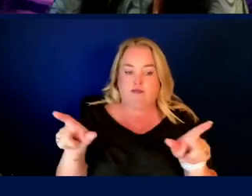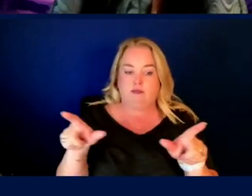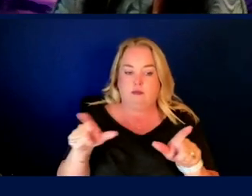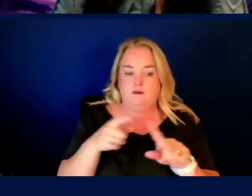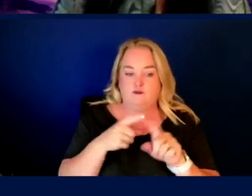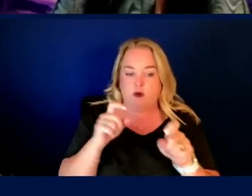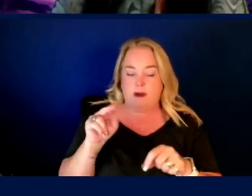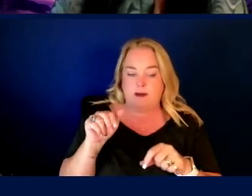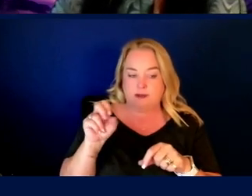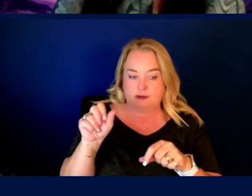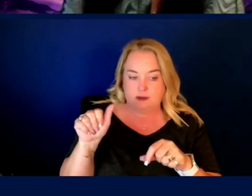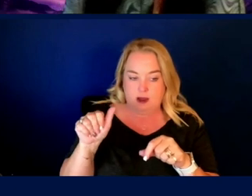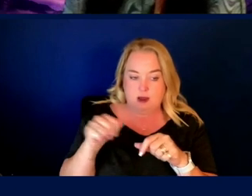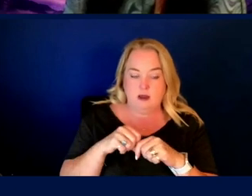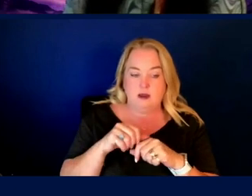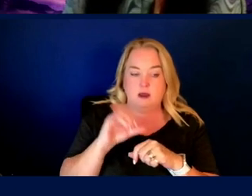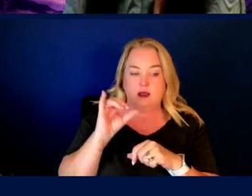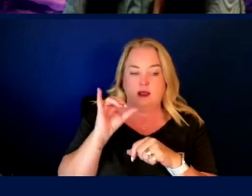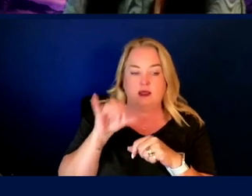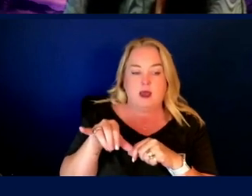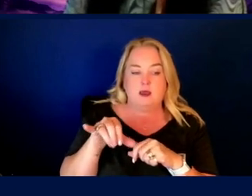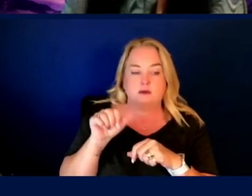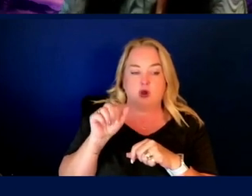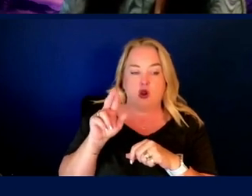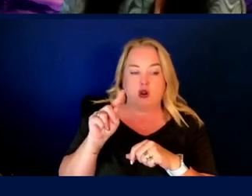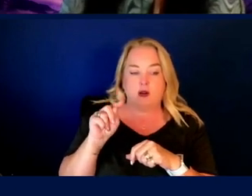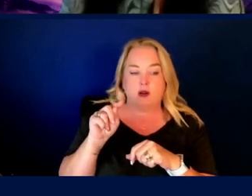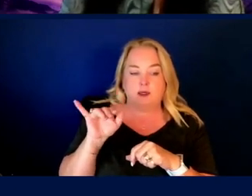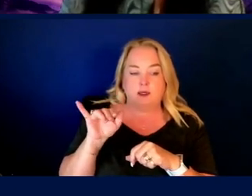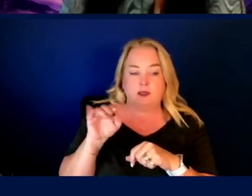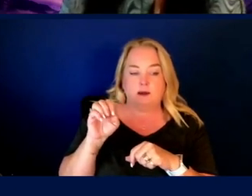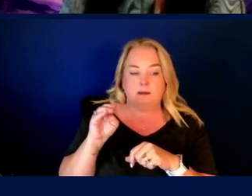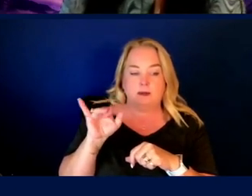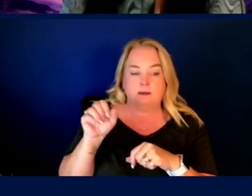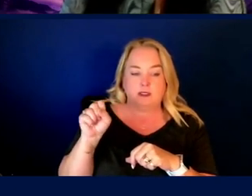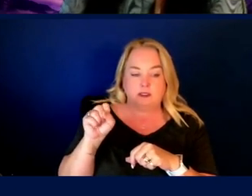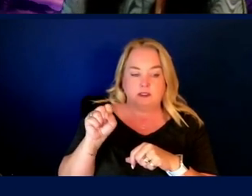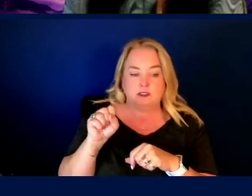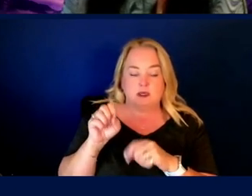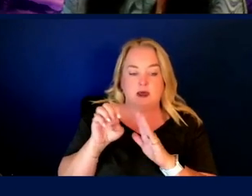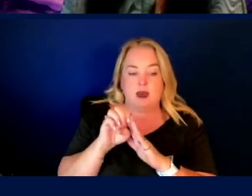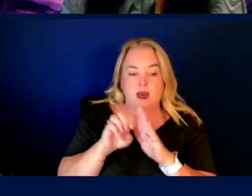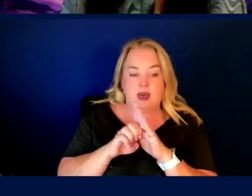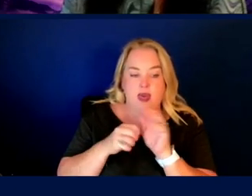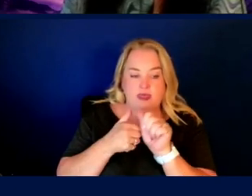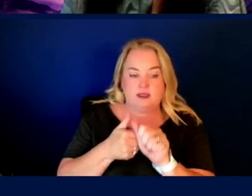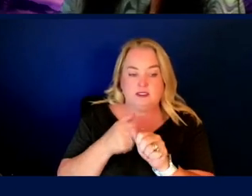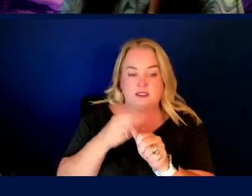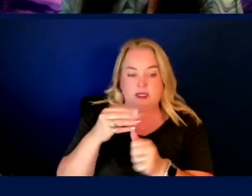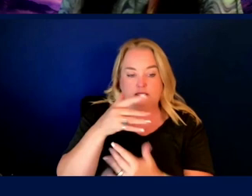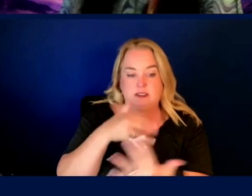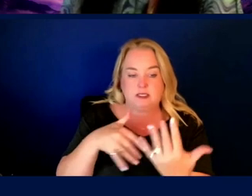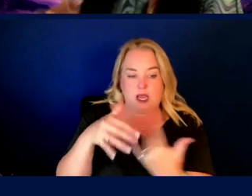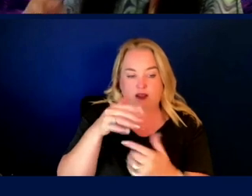days ago. Uh, this is titled Artemis Ethics in Society Synthesis from a Workshop. And, uh, the text